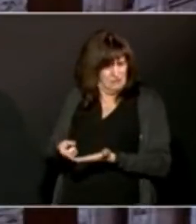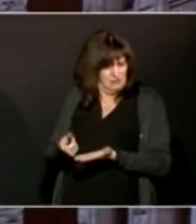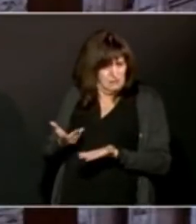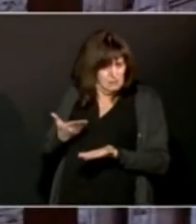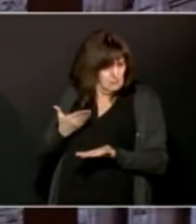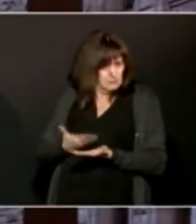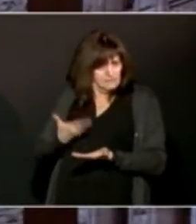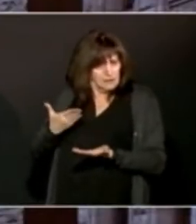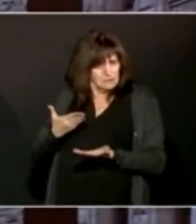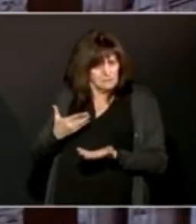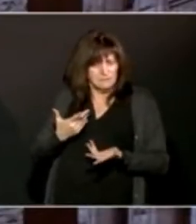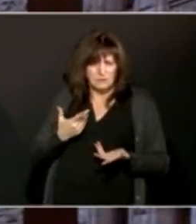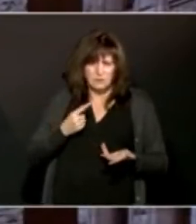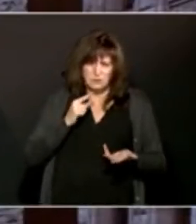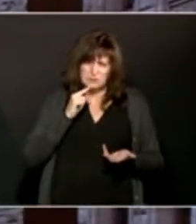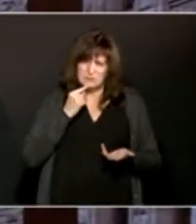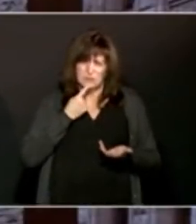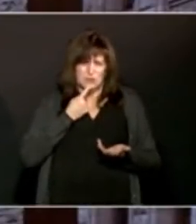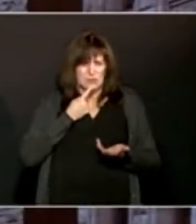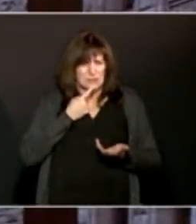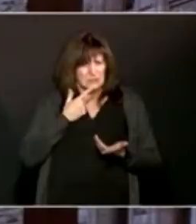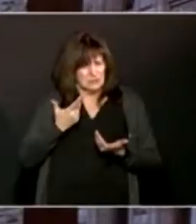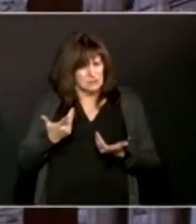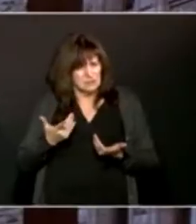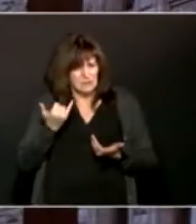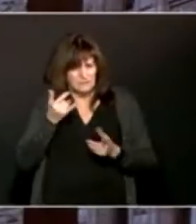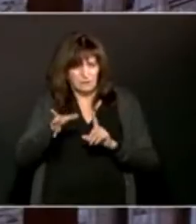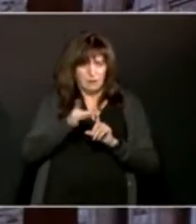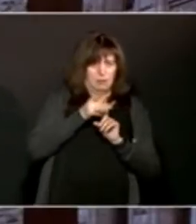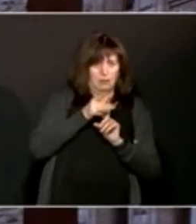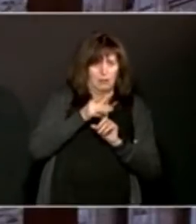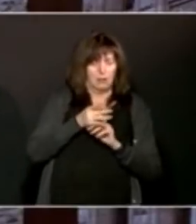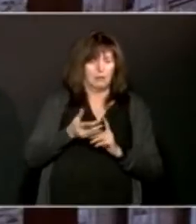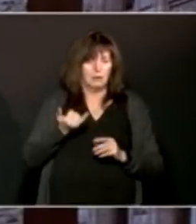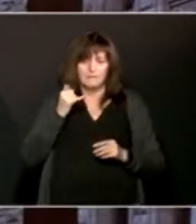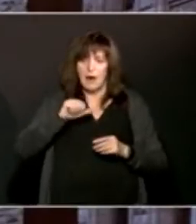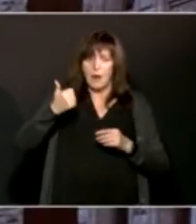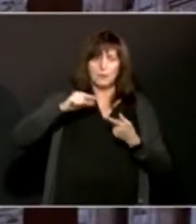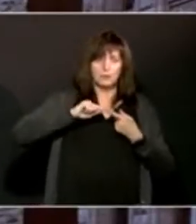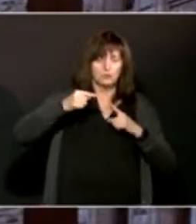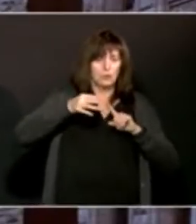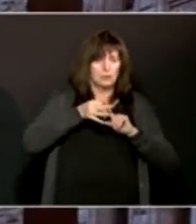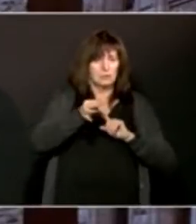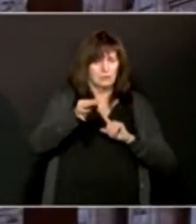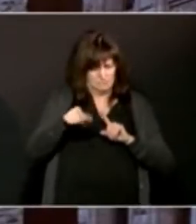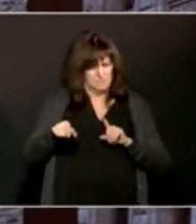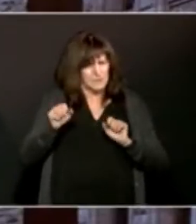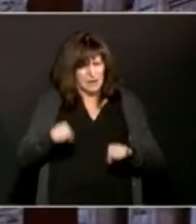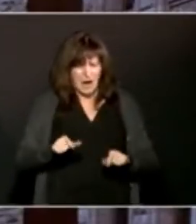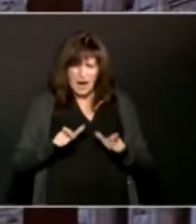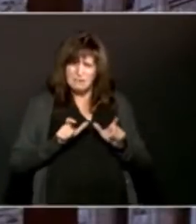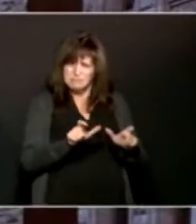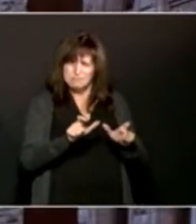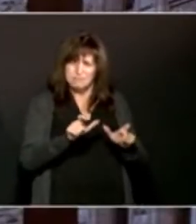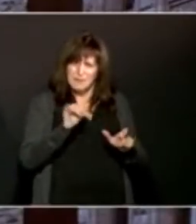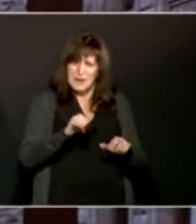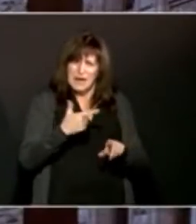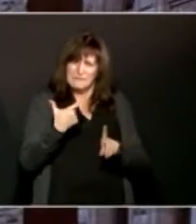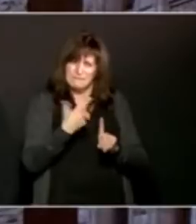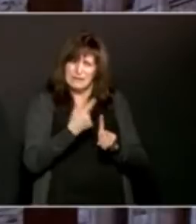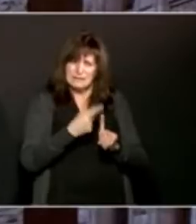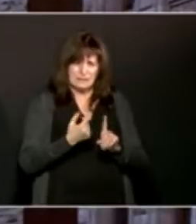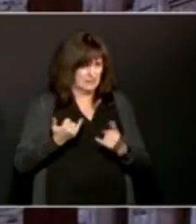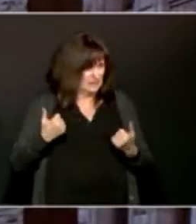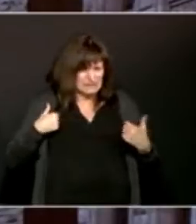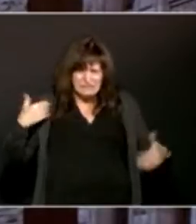as well as with the other strains of the variants. So it's a time race and we would like to move that